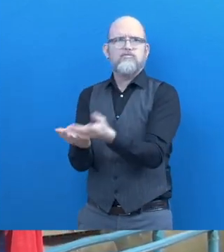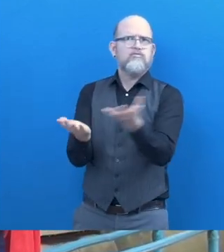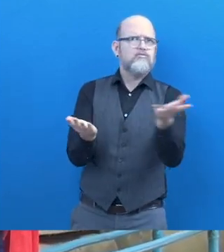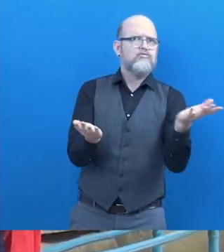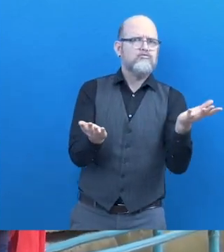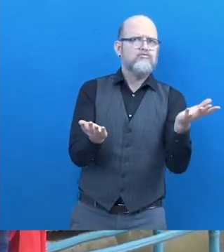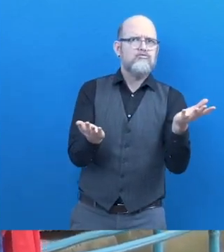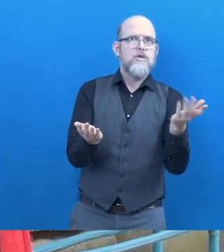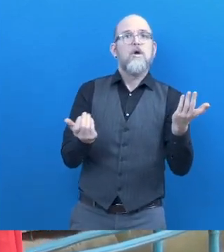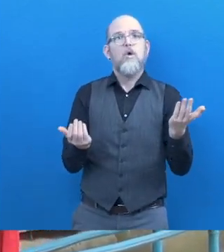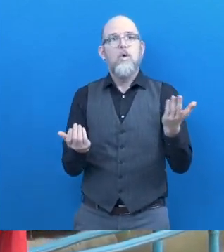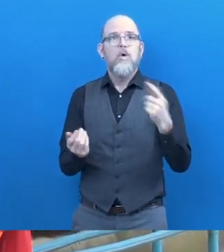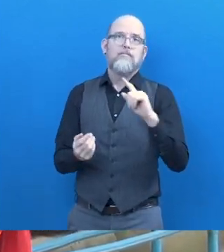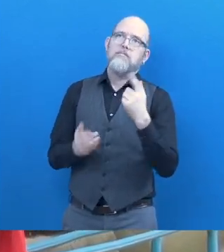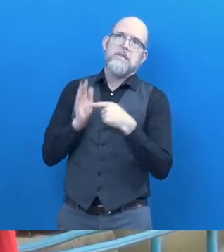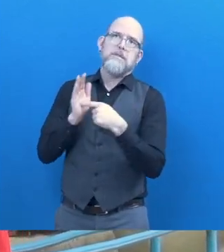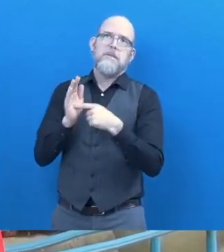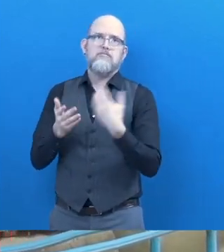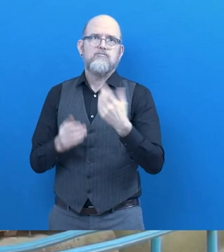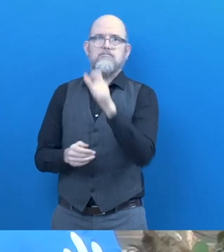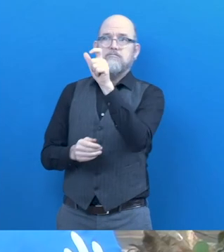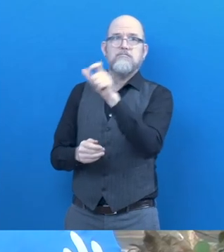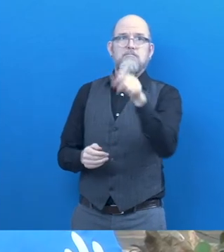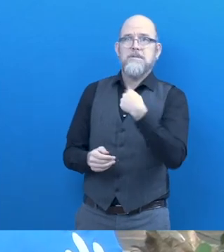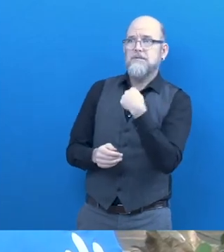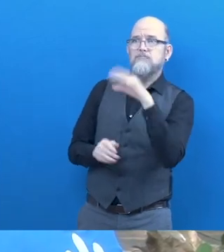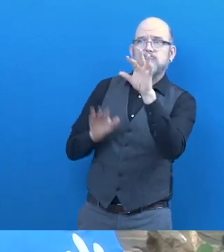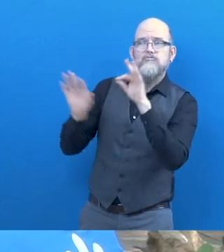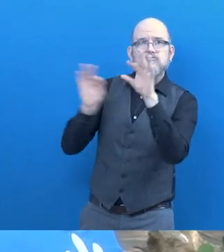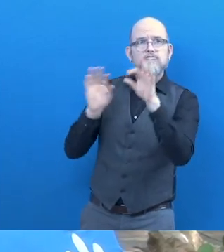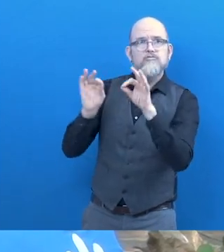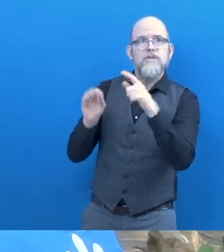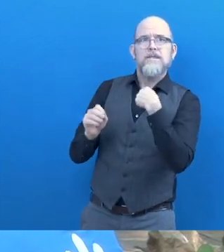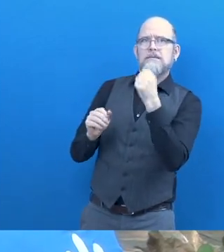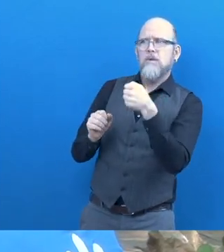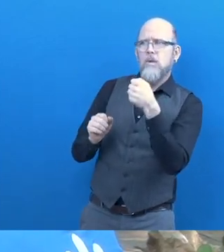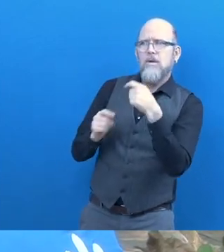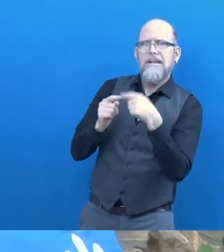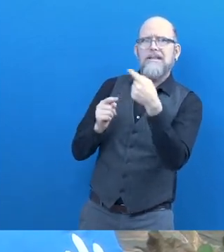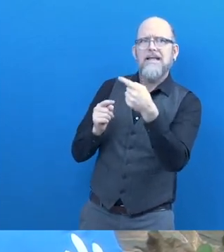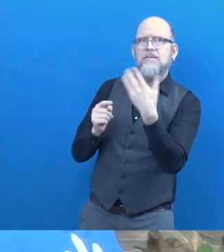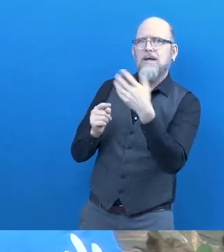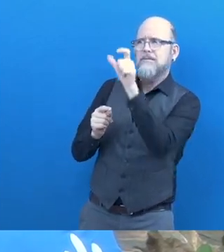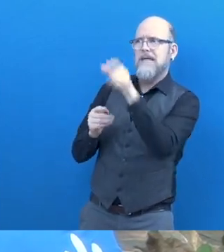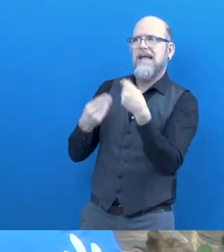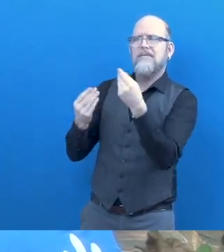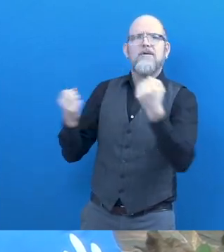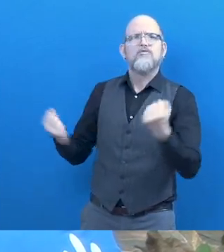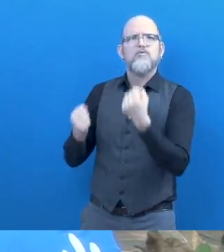services. example, initial after selection, we provide all the rehabilitation services. For example,